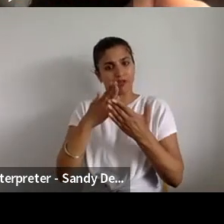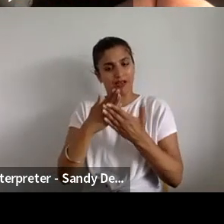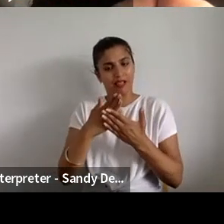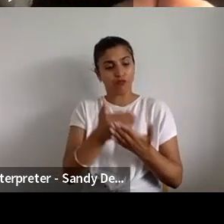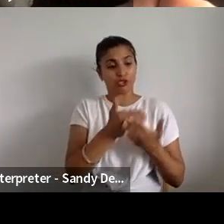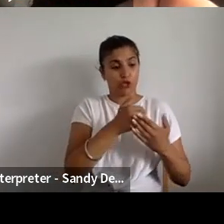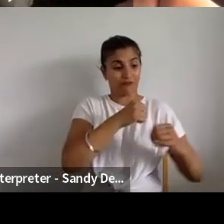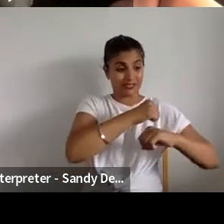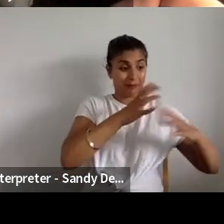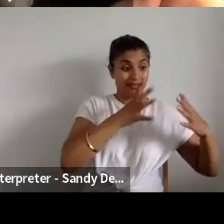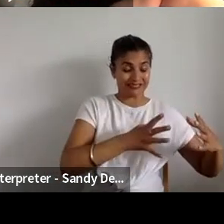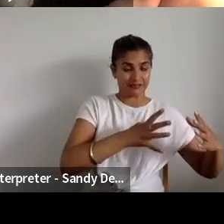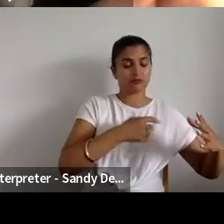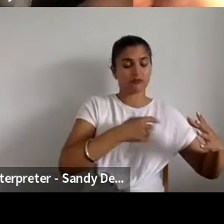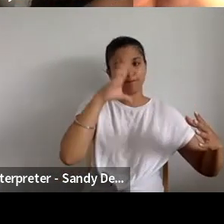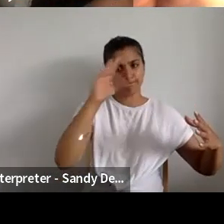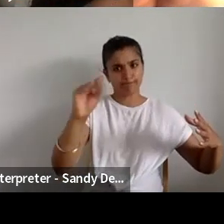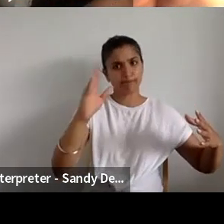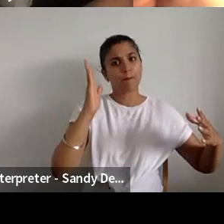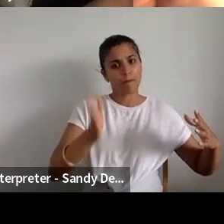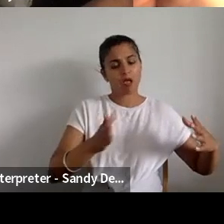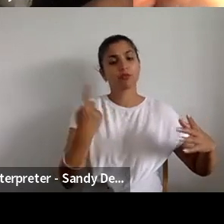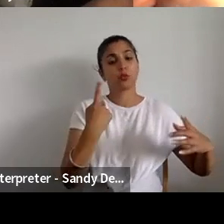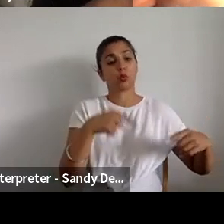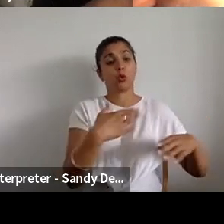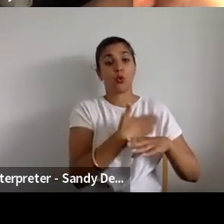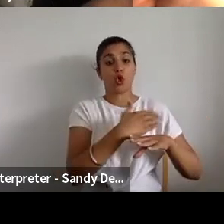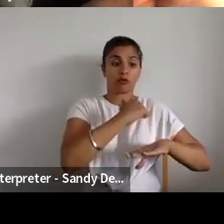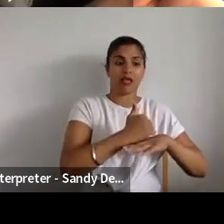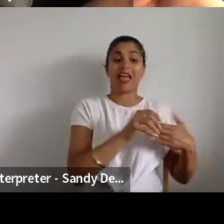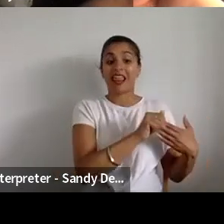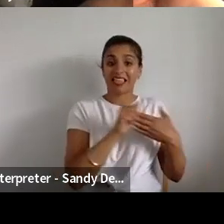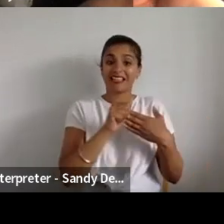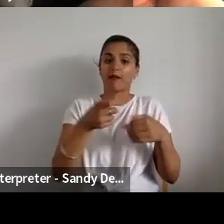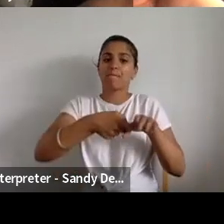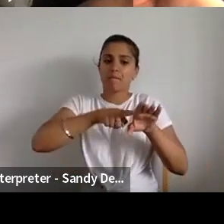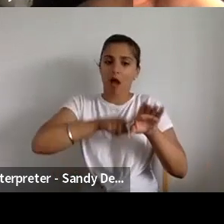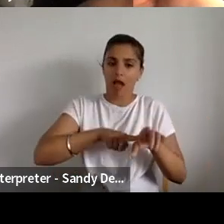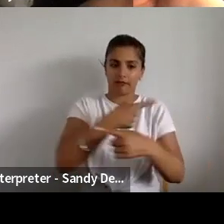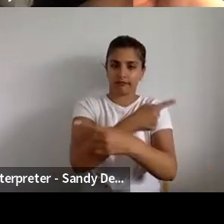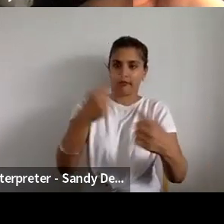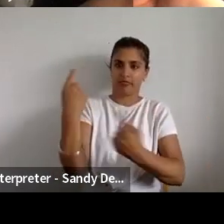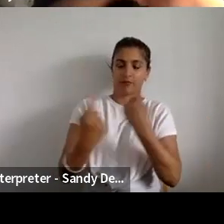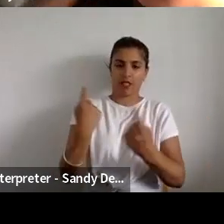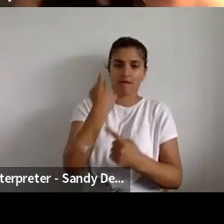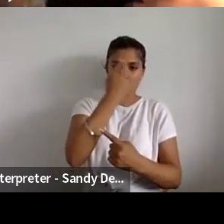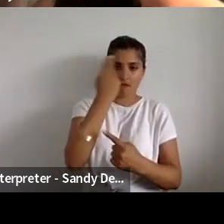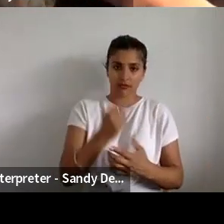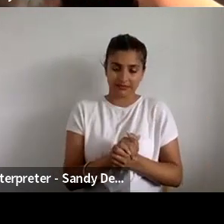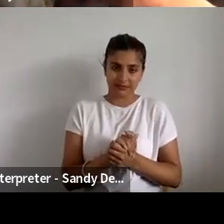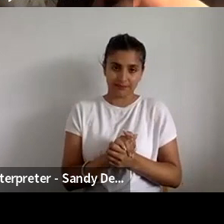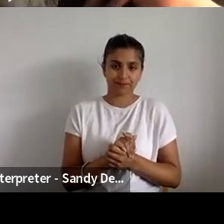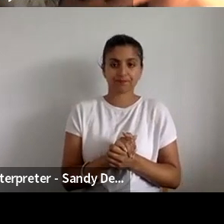space. So we were very clear that it had to be work being led by those artists where they were sort of in the driving seat and sort of